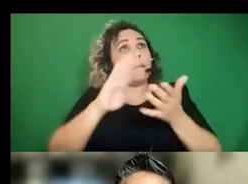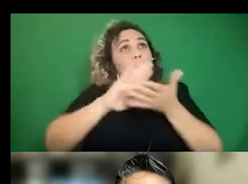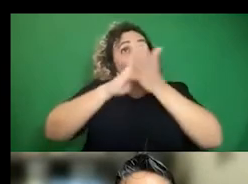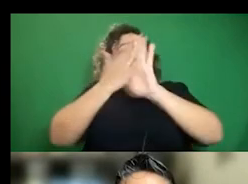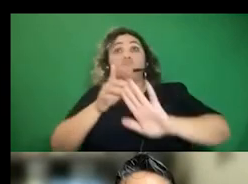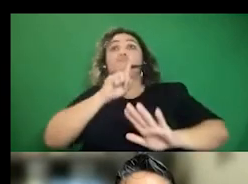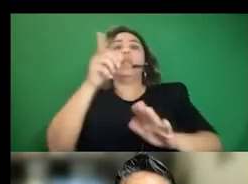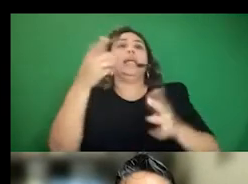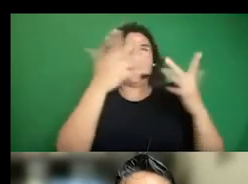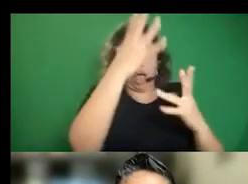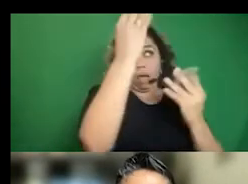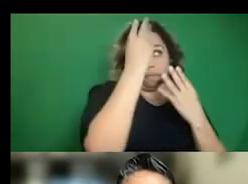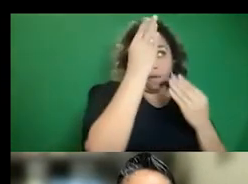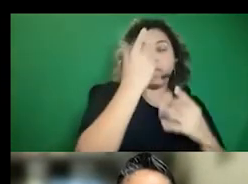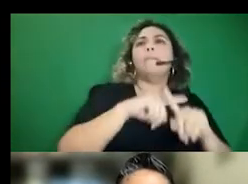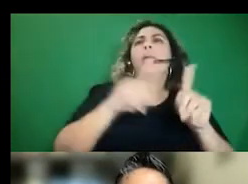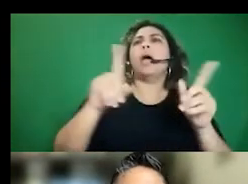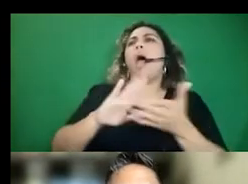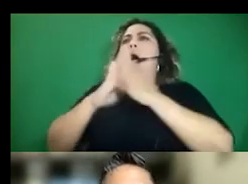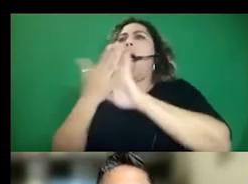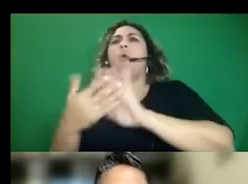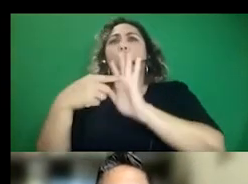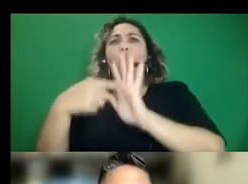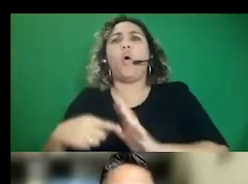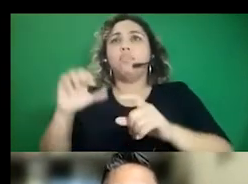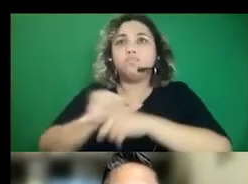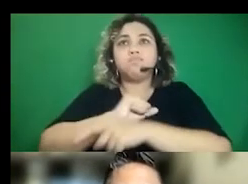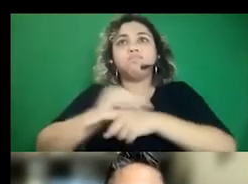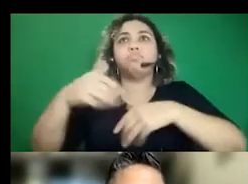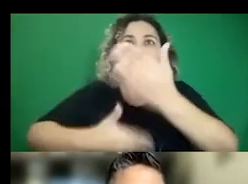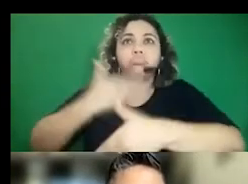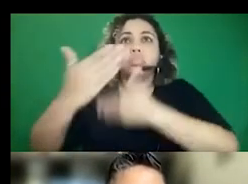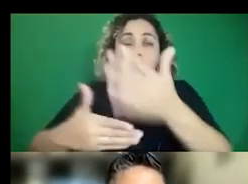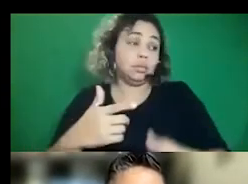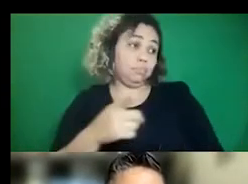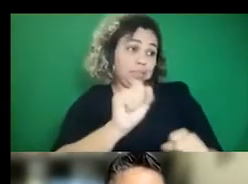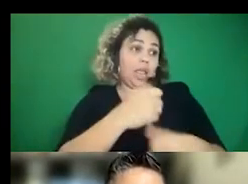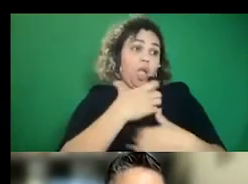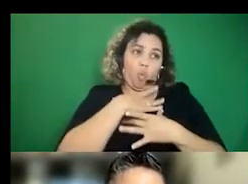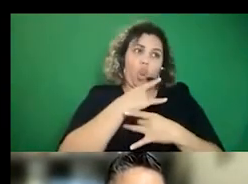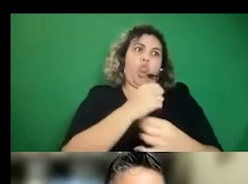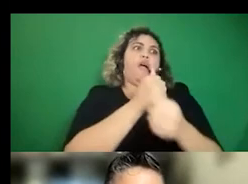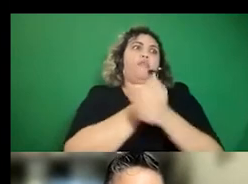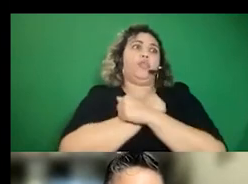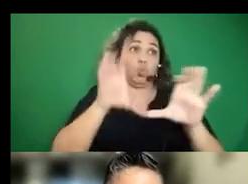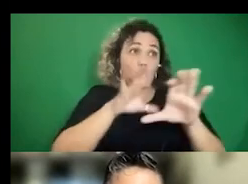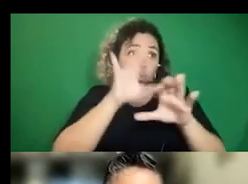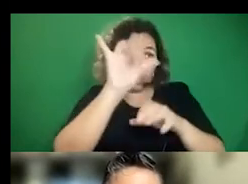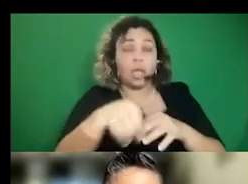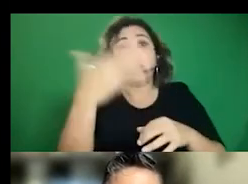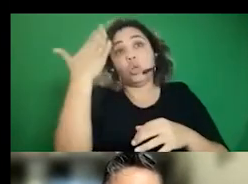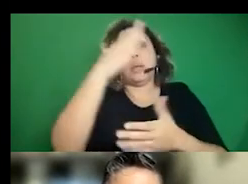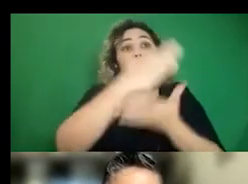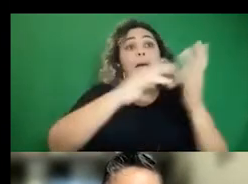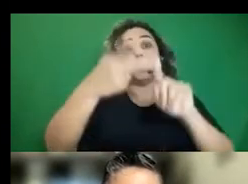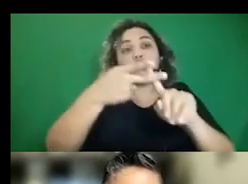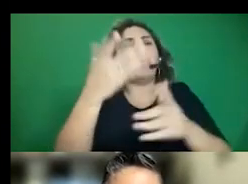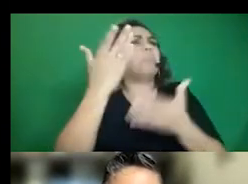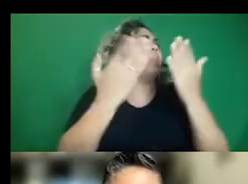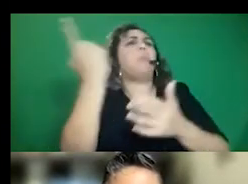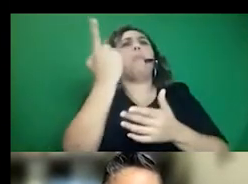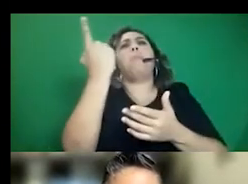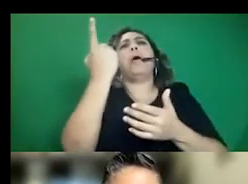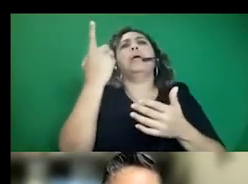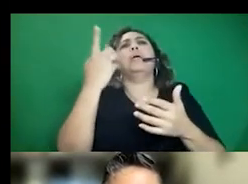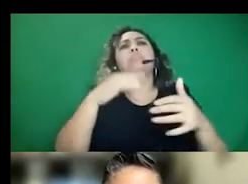of us? Absolutely. I would love to do something like that, honestly. I don't know if it will be in a part two or if it'll just be something a